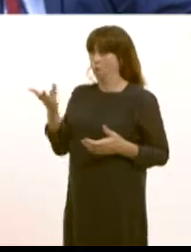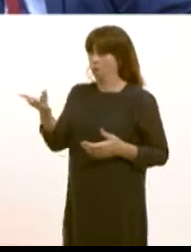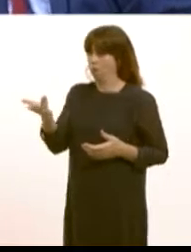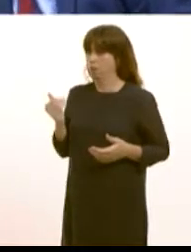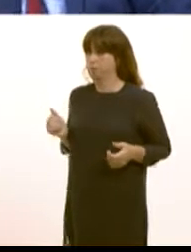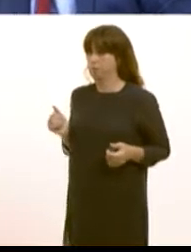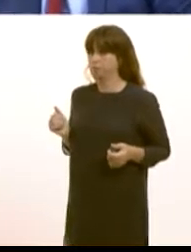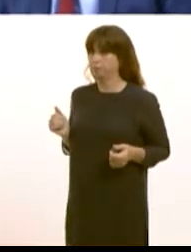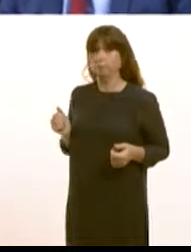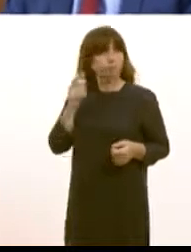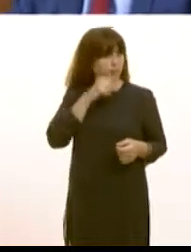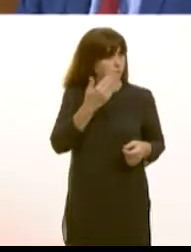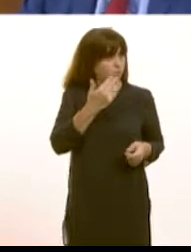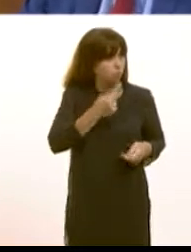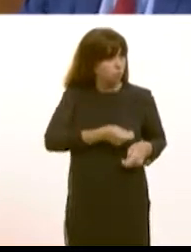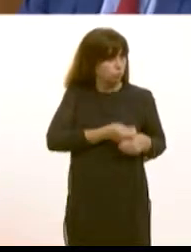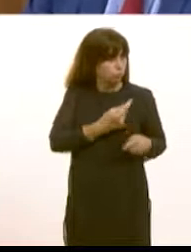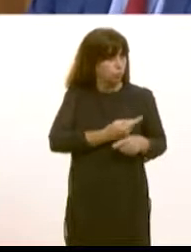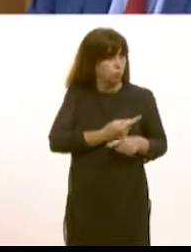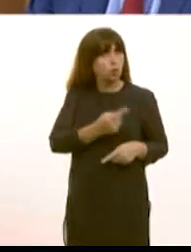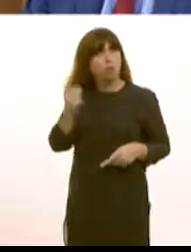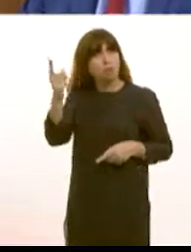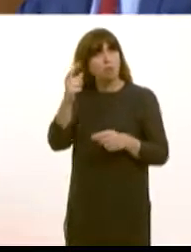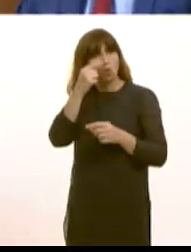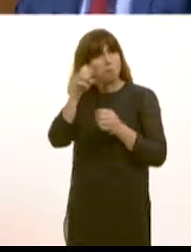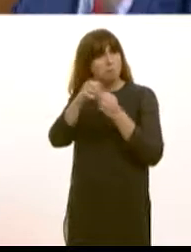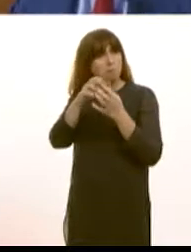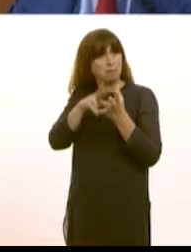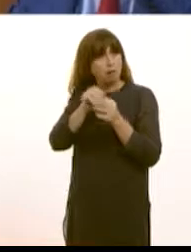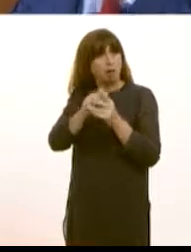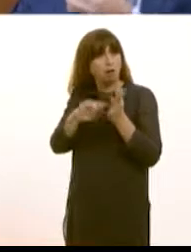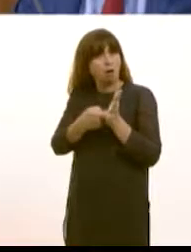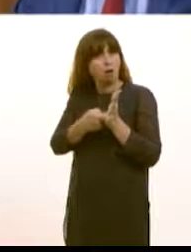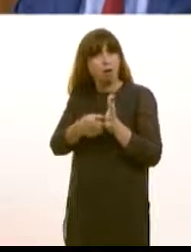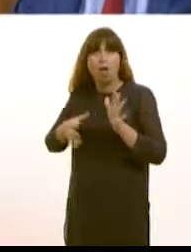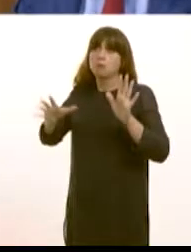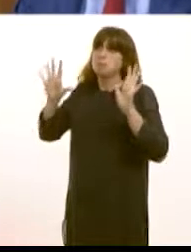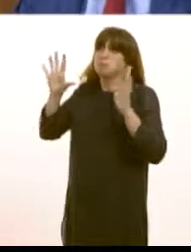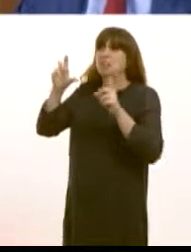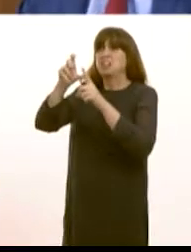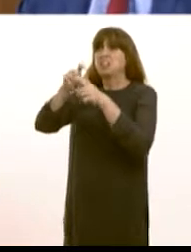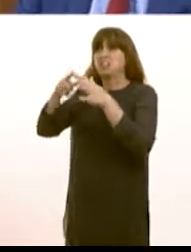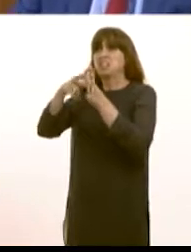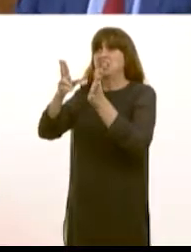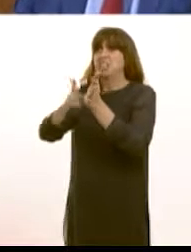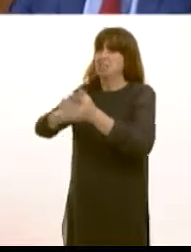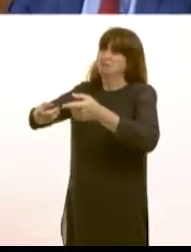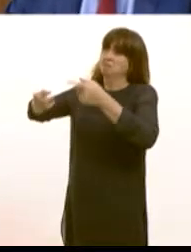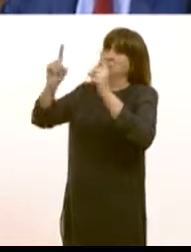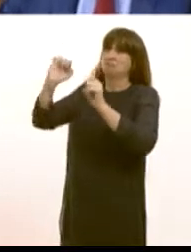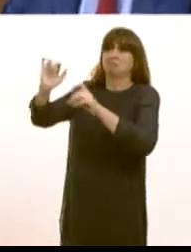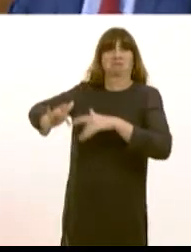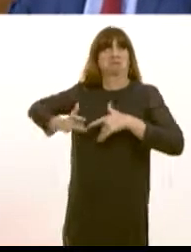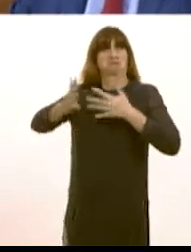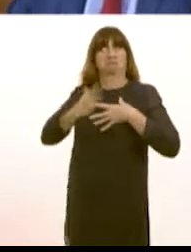course that has been raised before if this can be done in Bangor it's not entirely in our hands the deanery of course would have a view on that as would